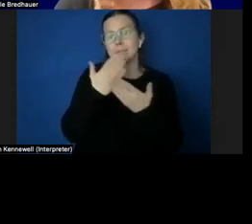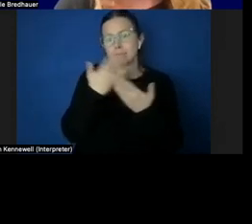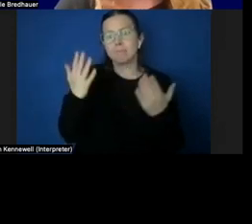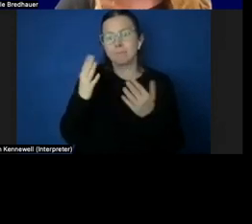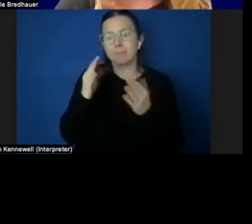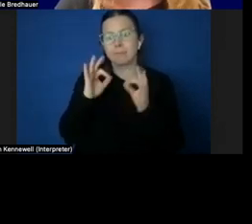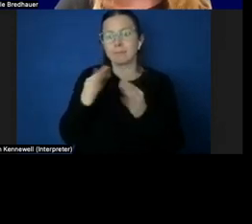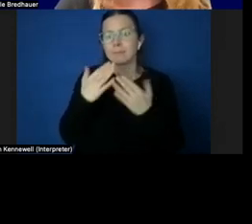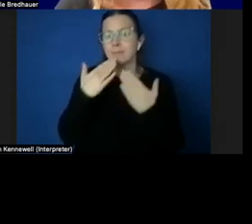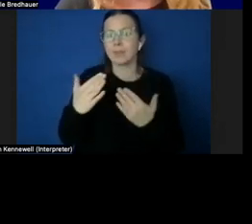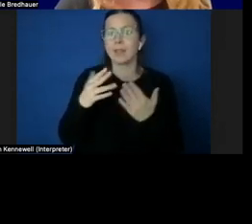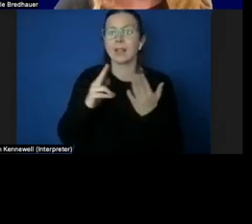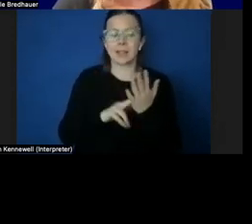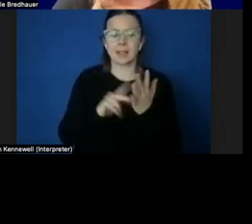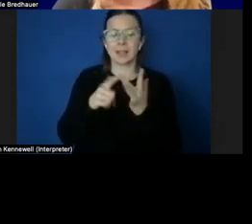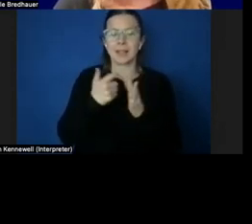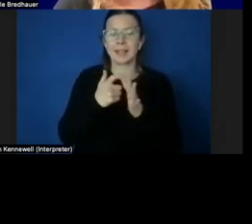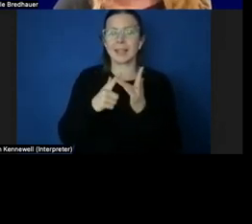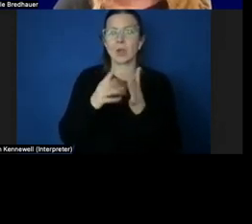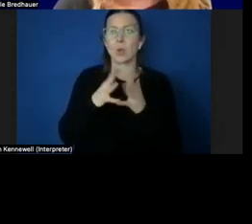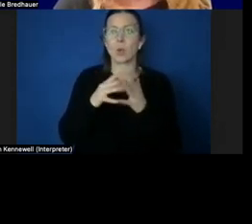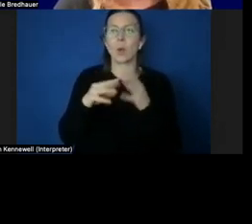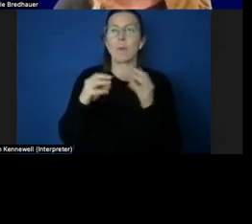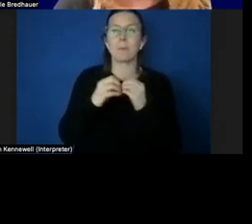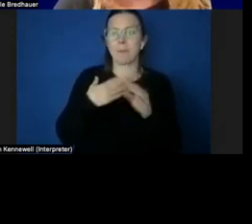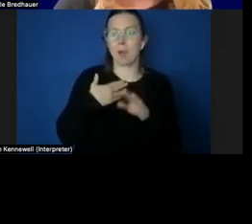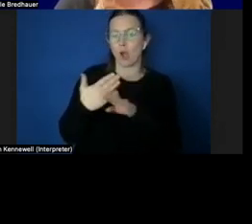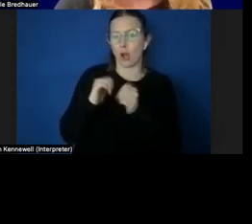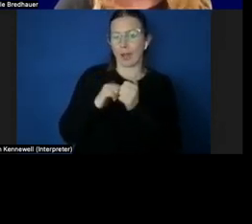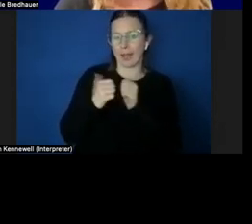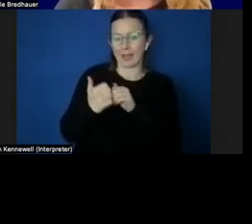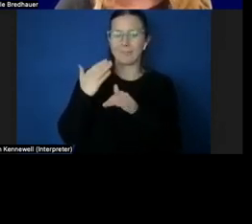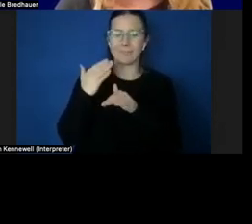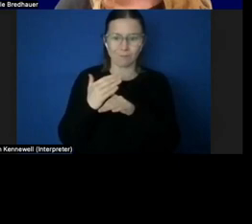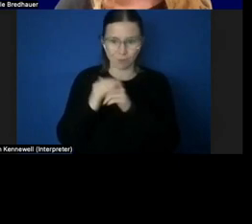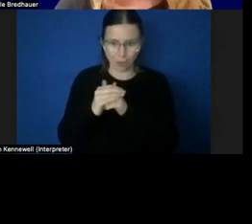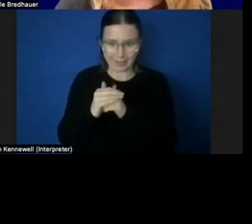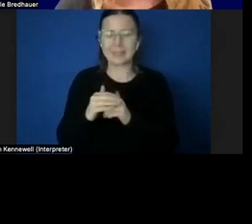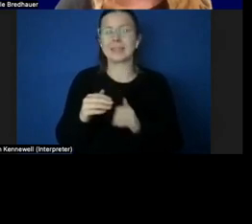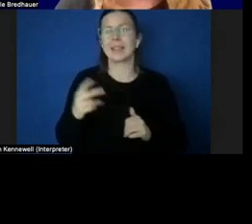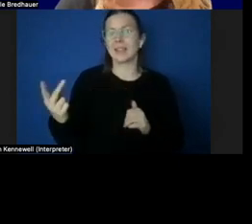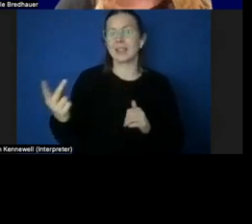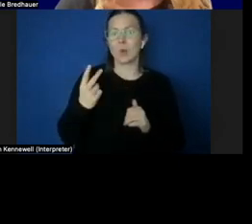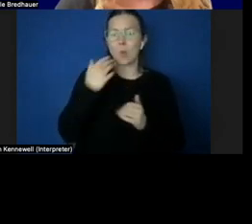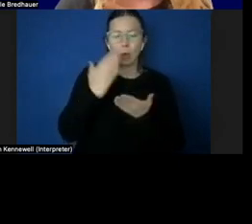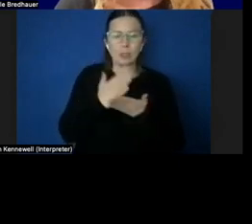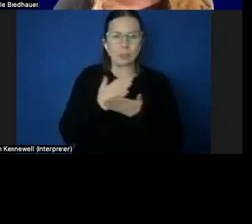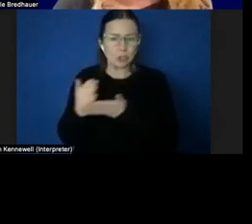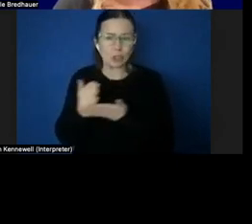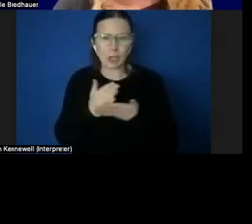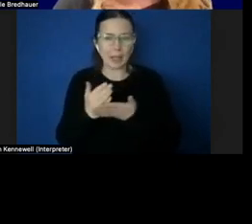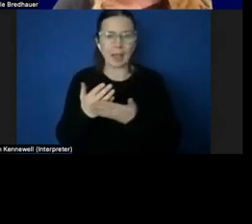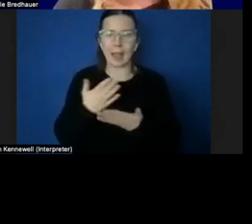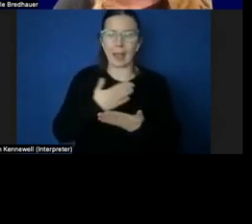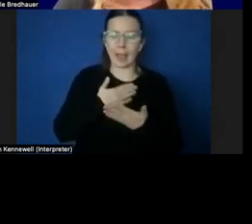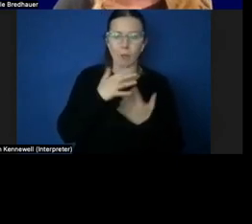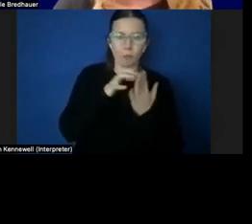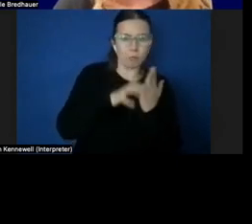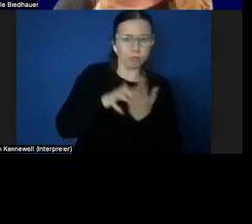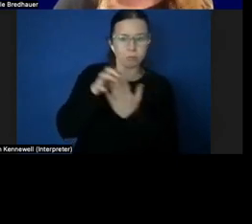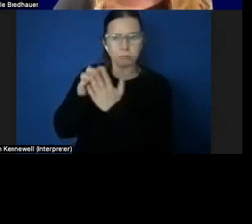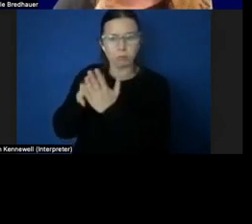colleague and friend Nikki Webb. We share our work and our learning in orientation and mobility and